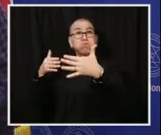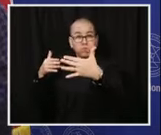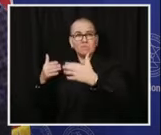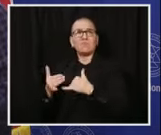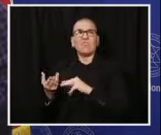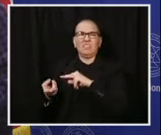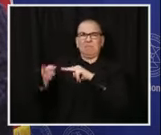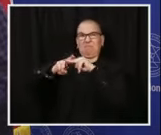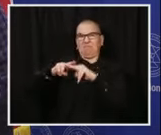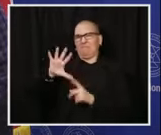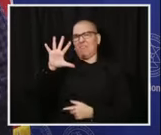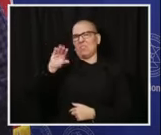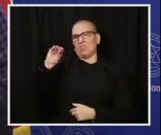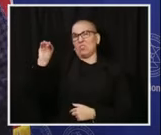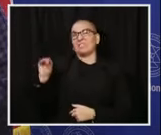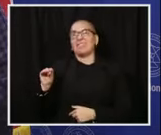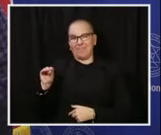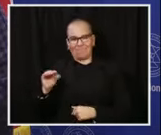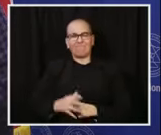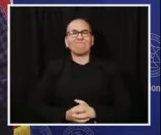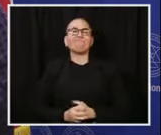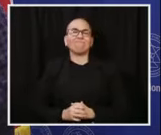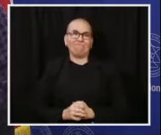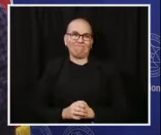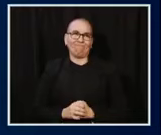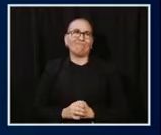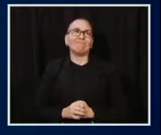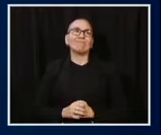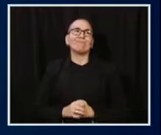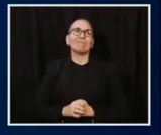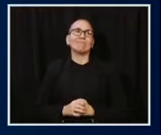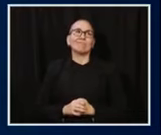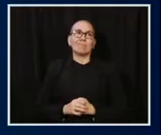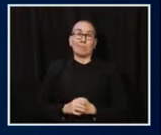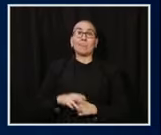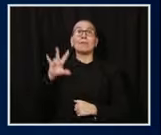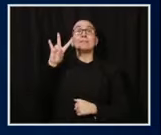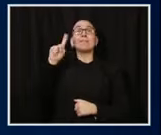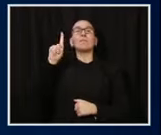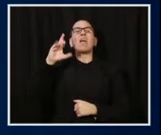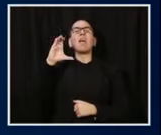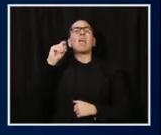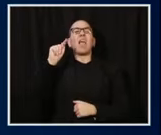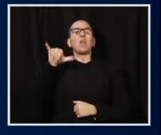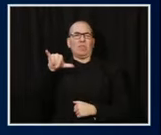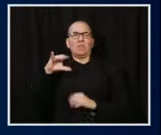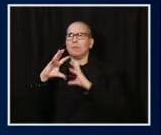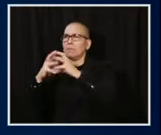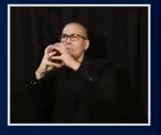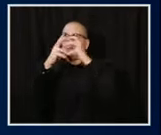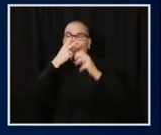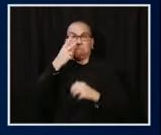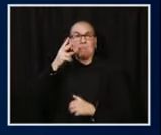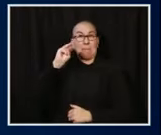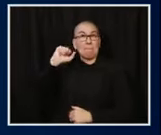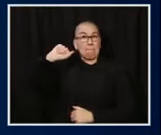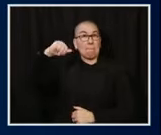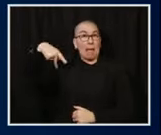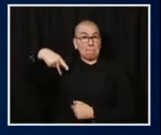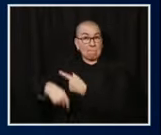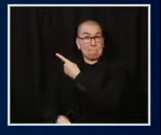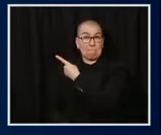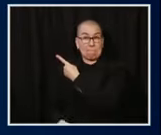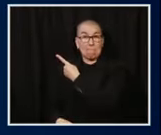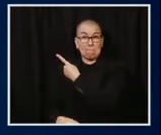86 counties, above 10% in 71 counties, above 15% in 34 counties, and even